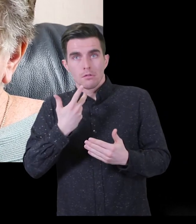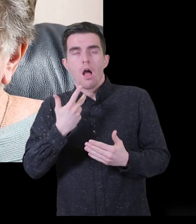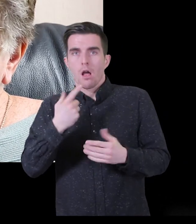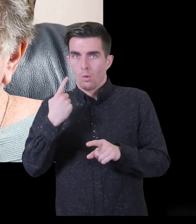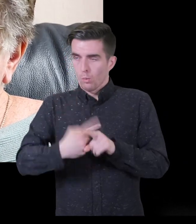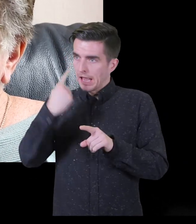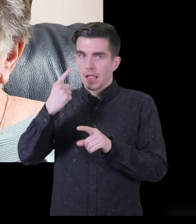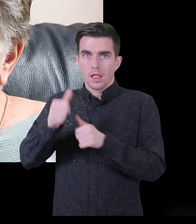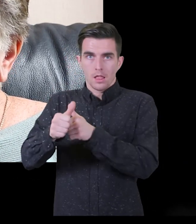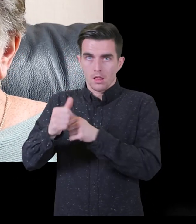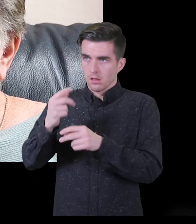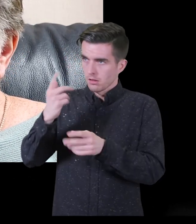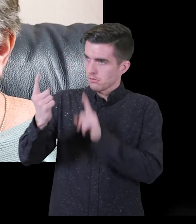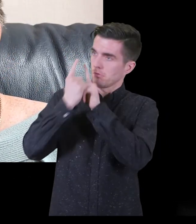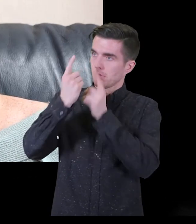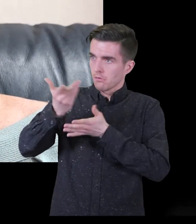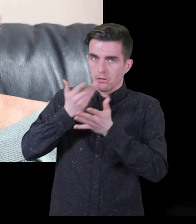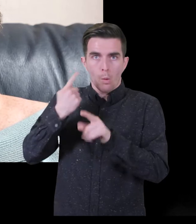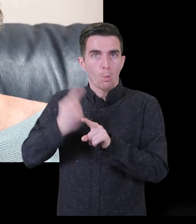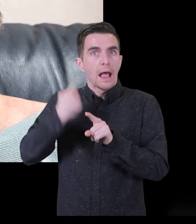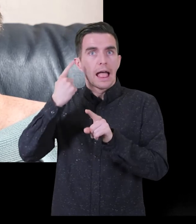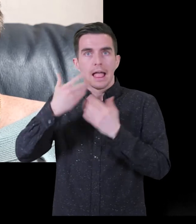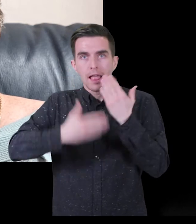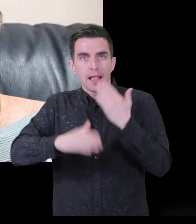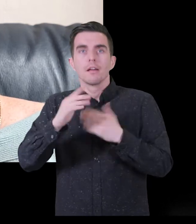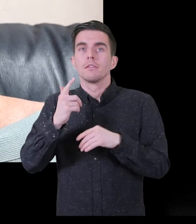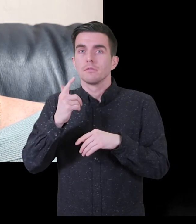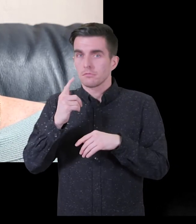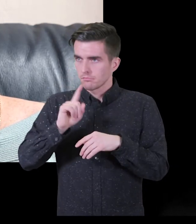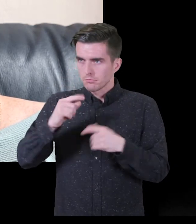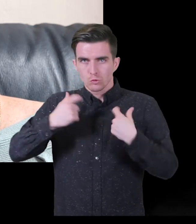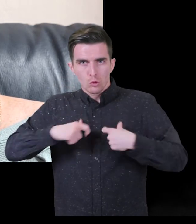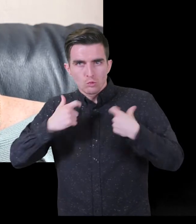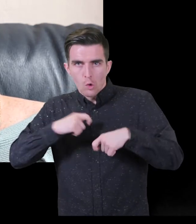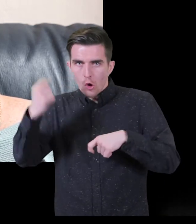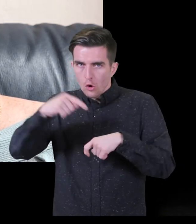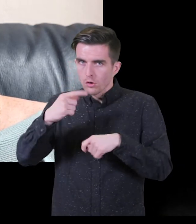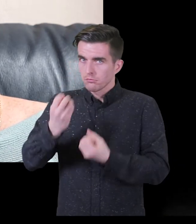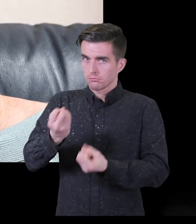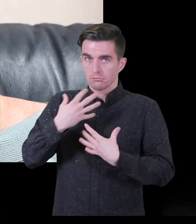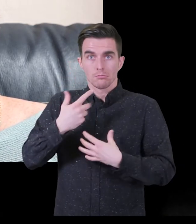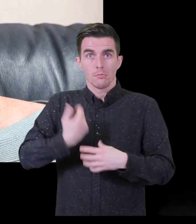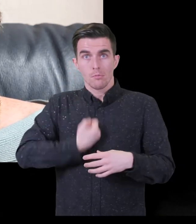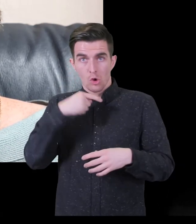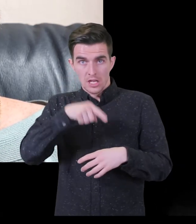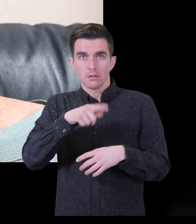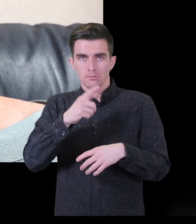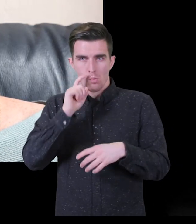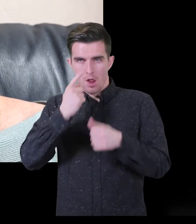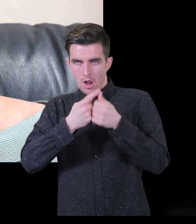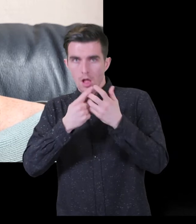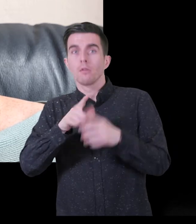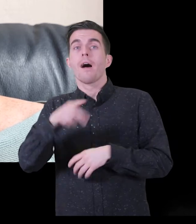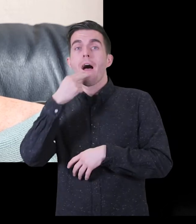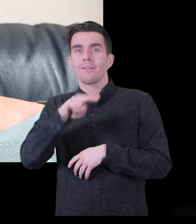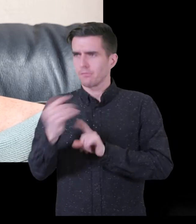of the team heard or got our referral, we actually were seen extremely quickly. In fact the social worker told